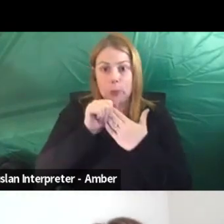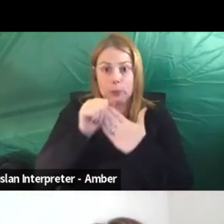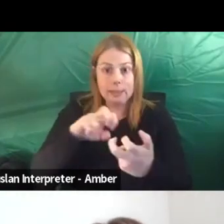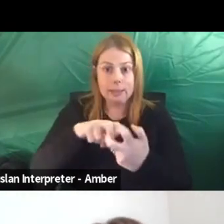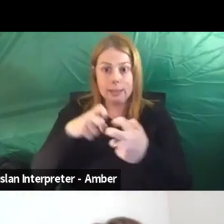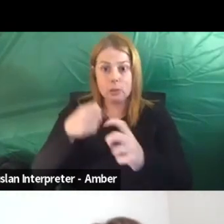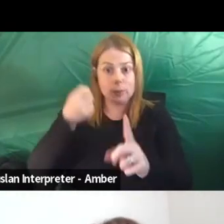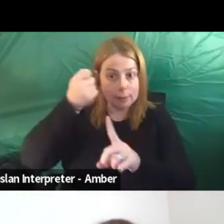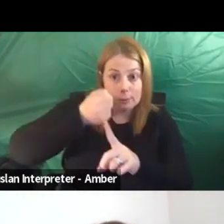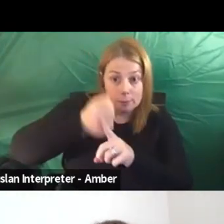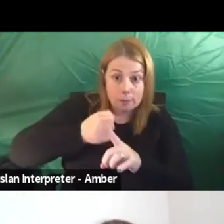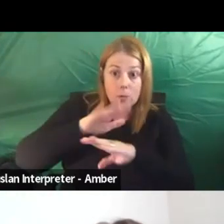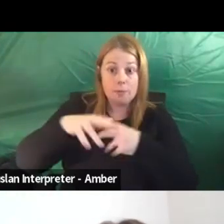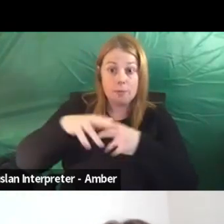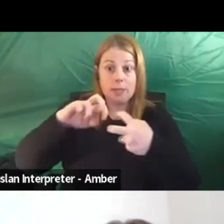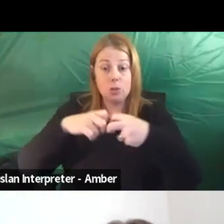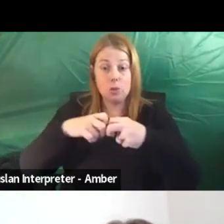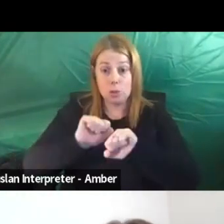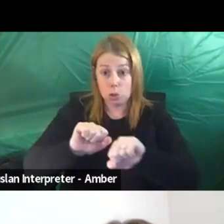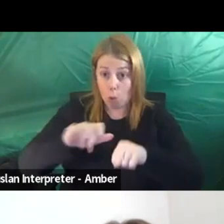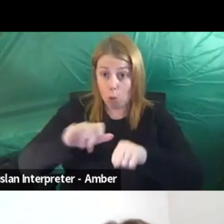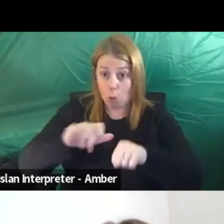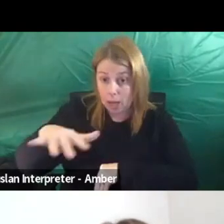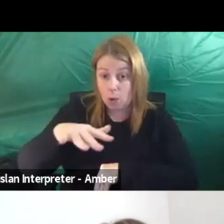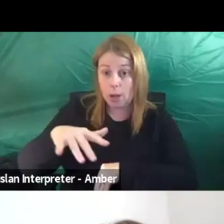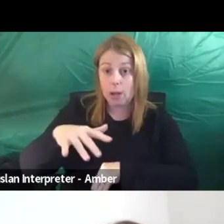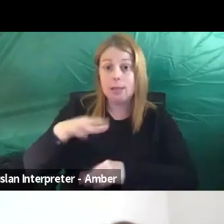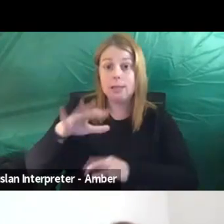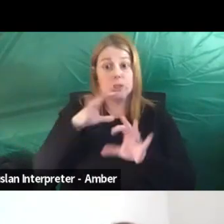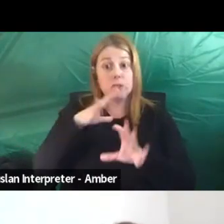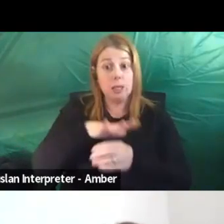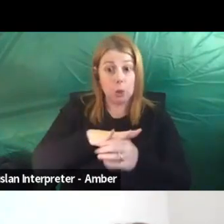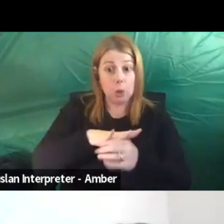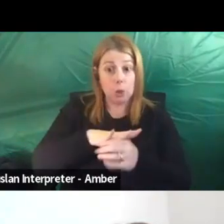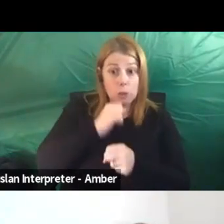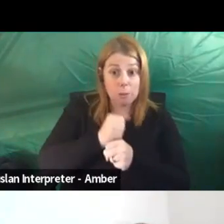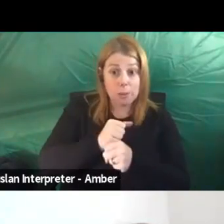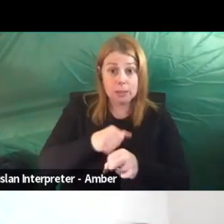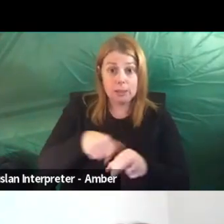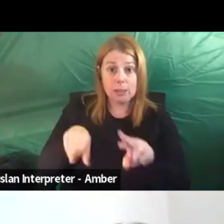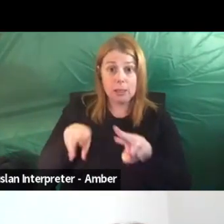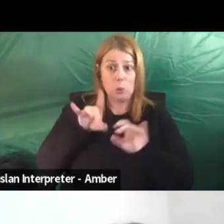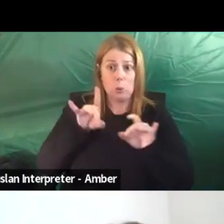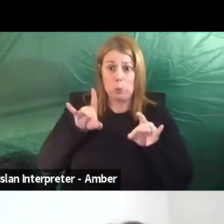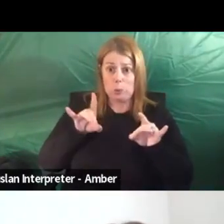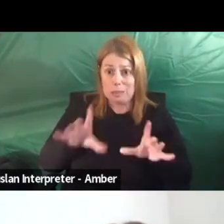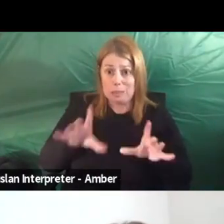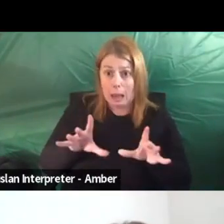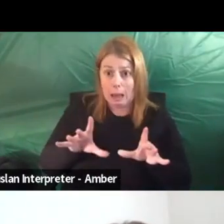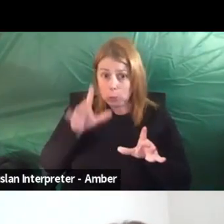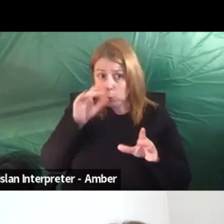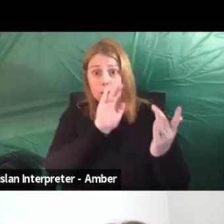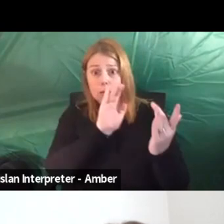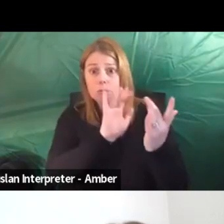sector, within local government. And so if you are getting started, you know, there are people to reach out to who have very practical ideas, really great